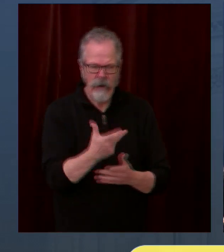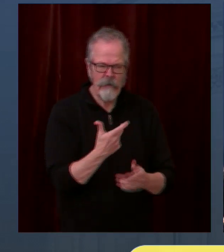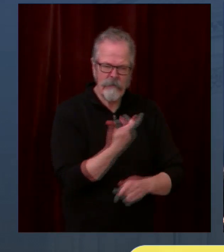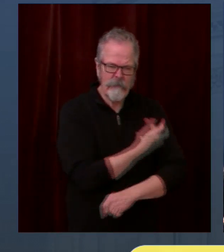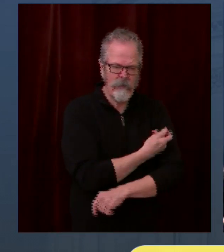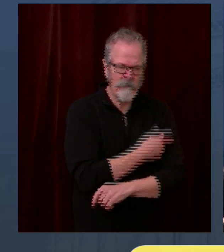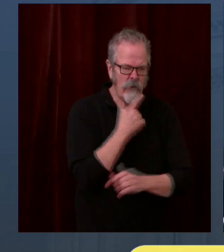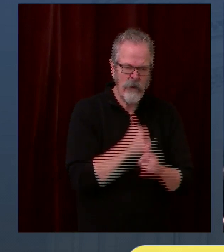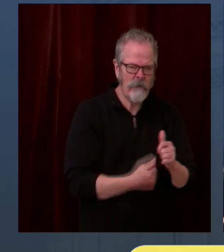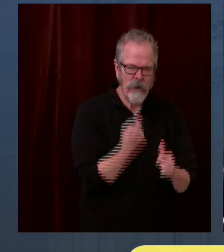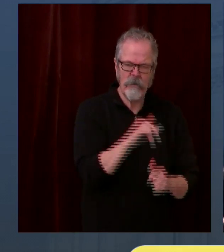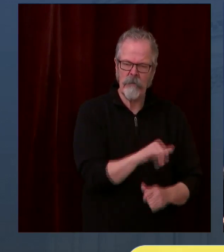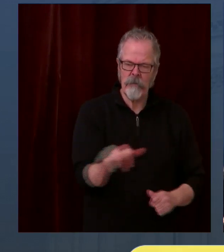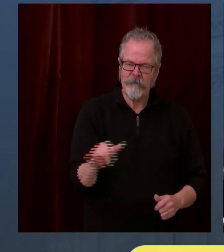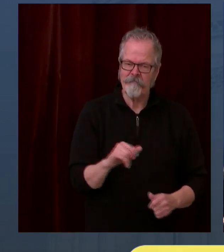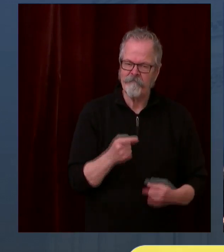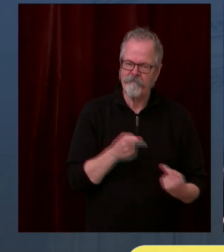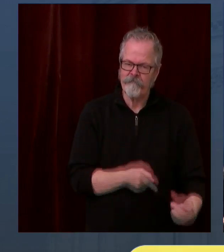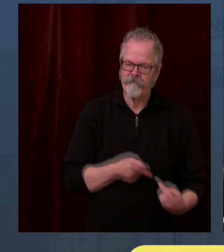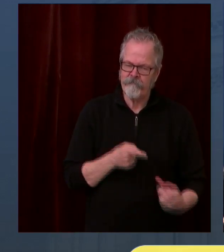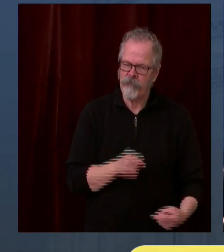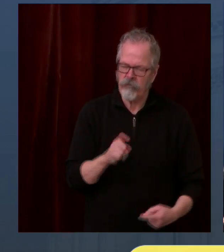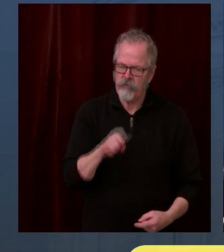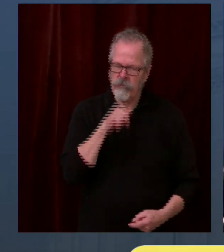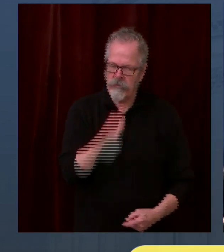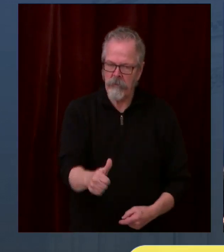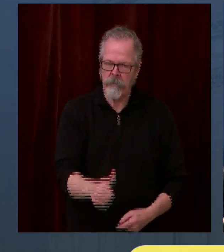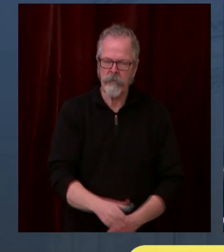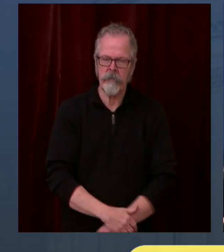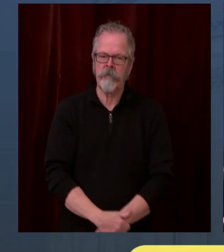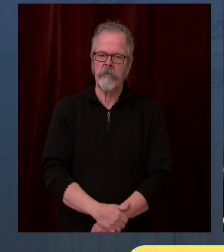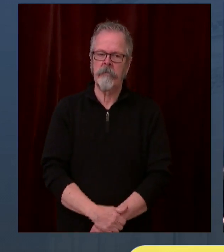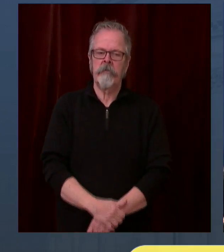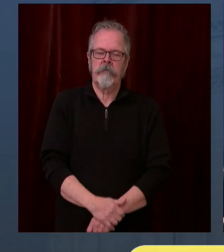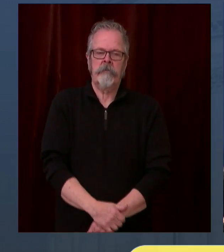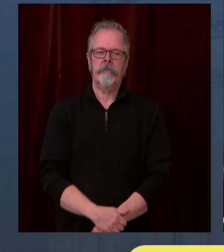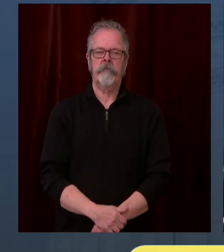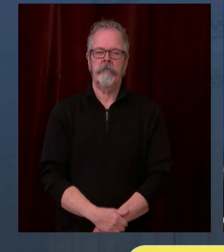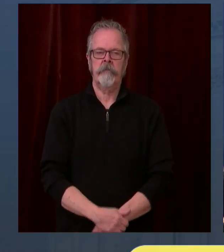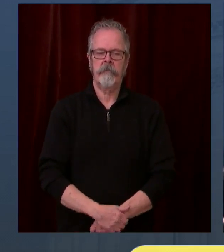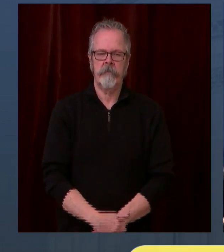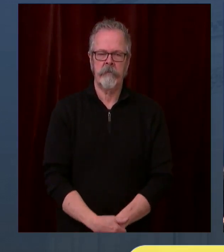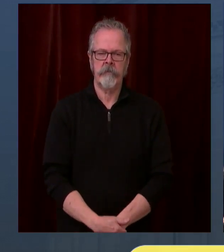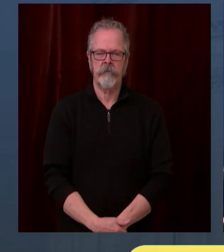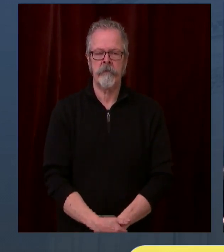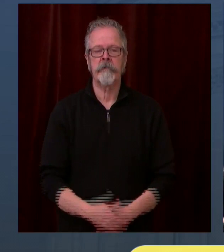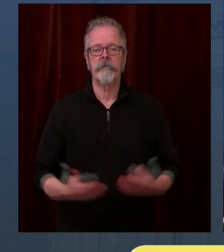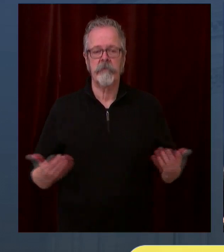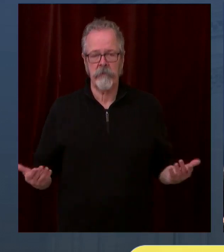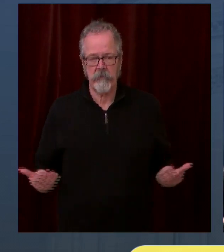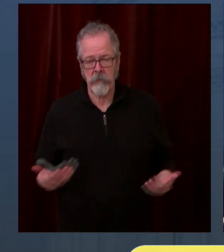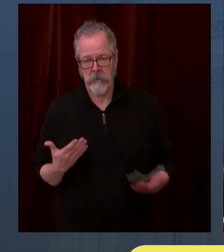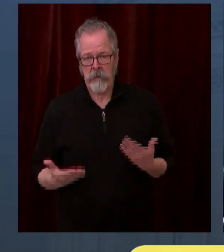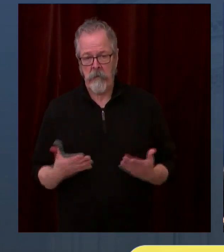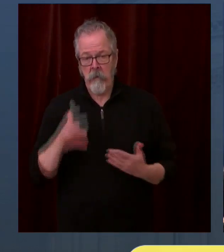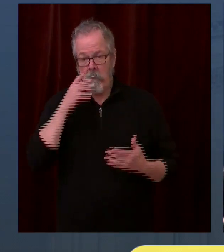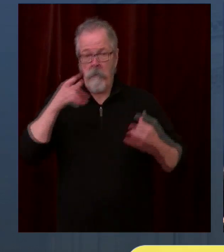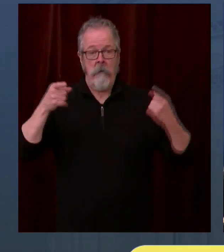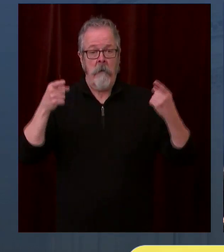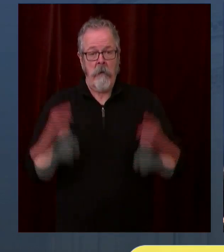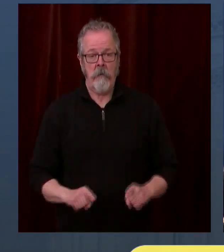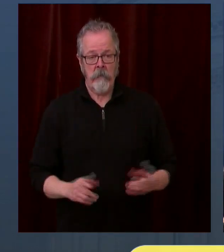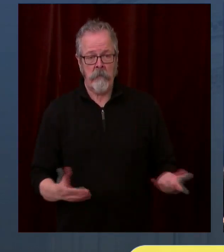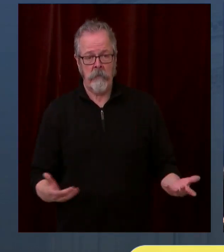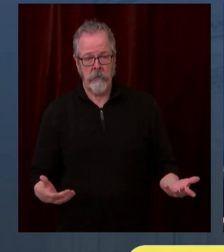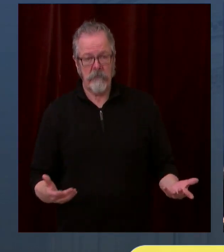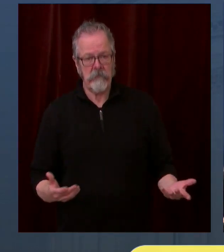It'll say on our website that that we have delivered doses to that hospital. But that hospital may have already made appointments